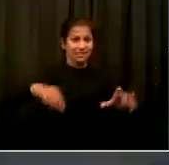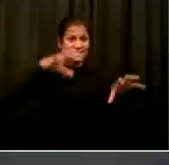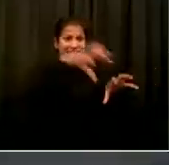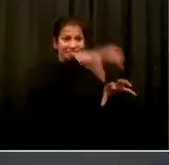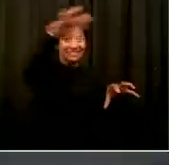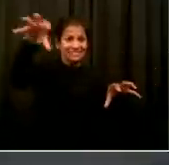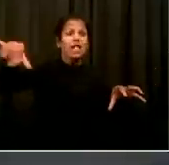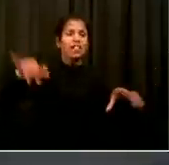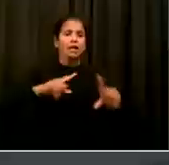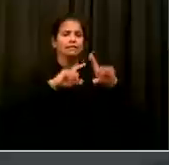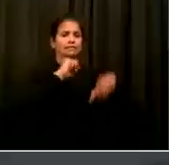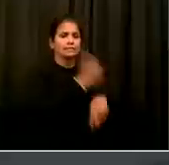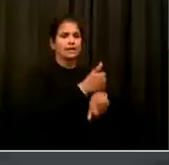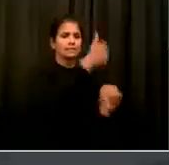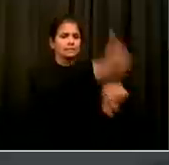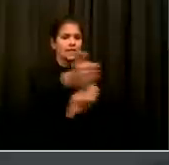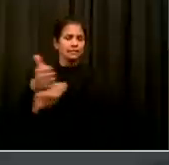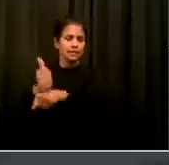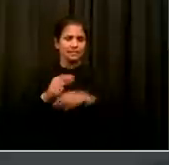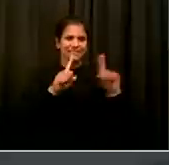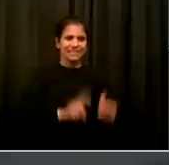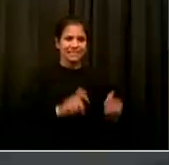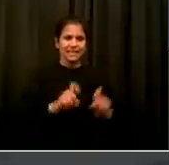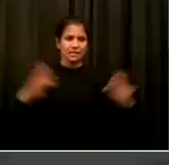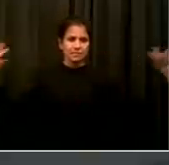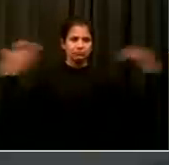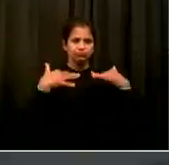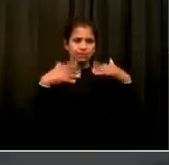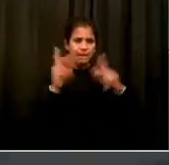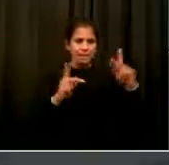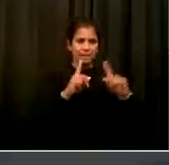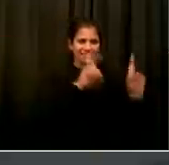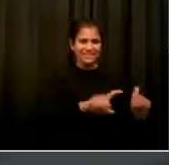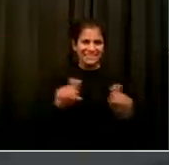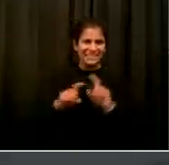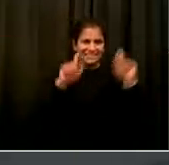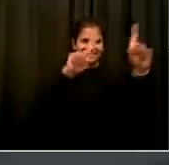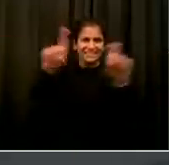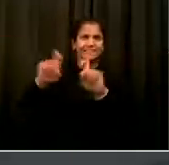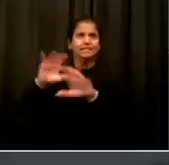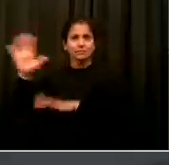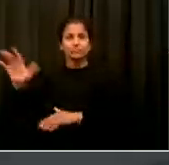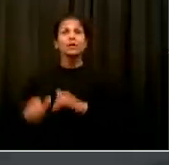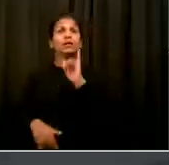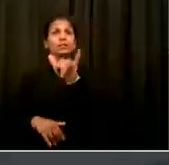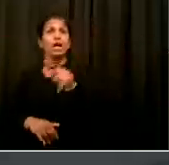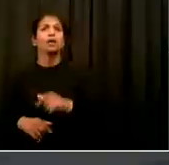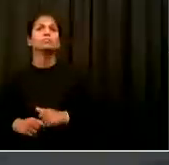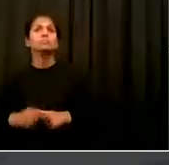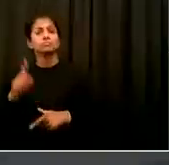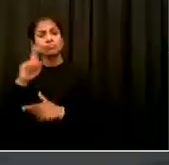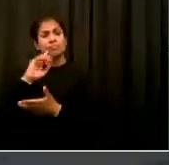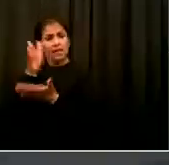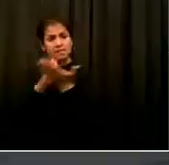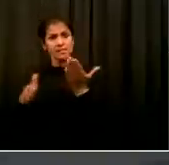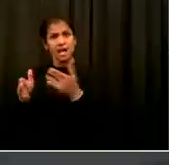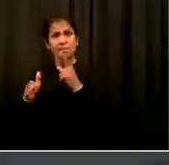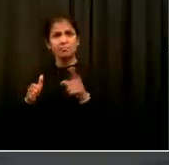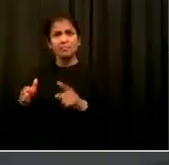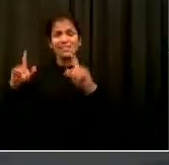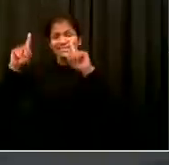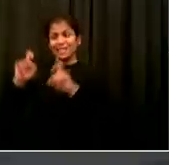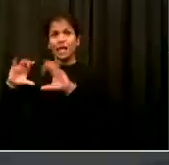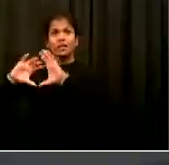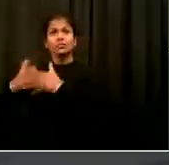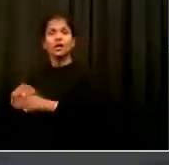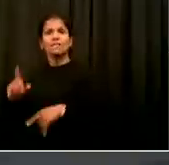out collaboratively with our community boards, with houses of worship to make sure that they're accessible to everybody. And we have our rapid testing sites where once you